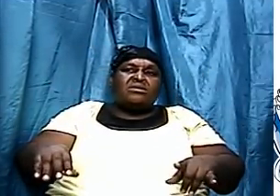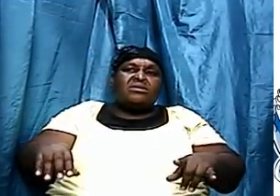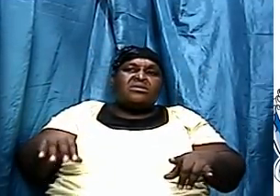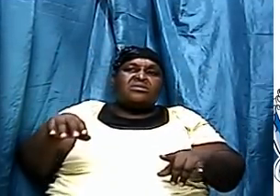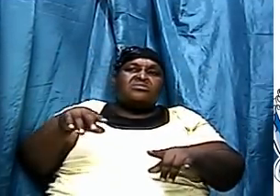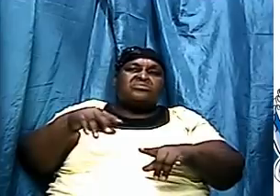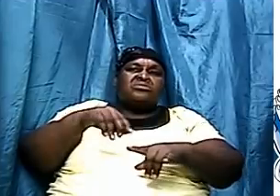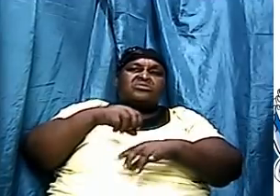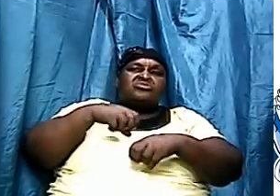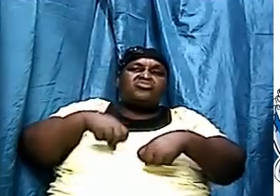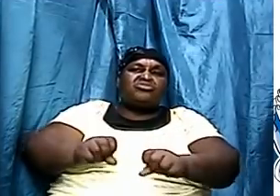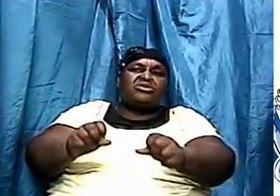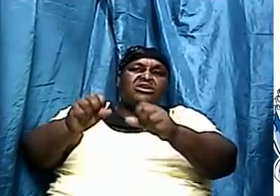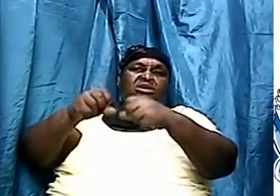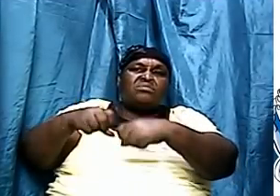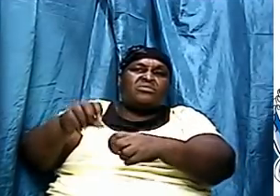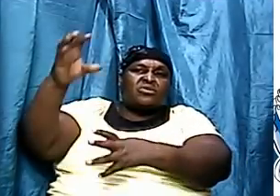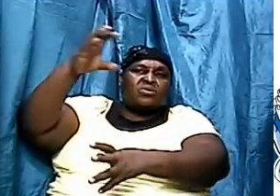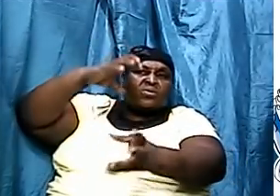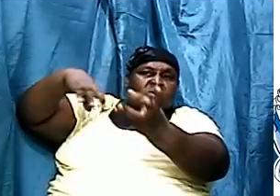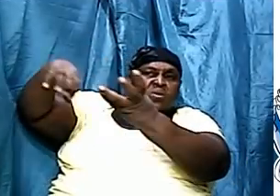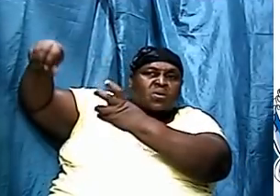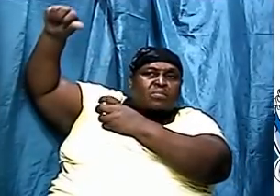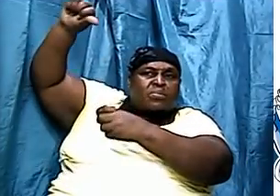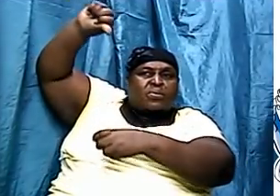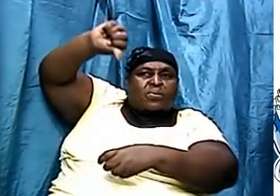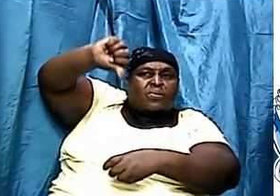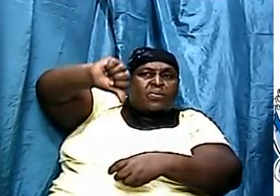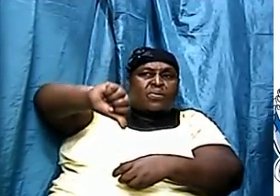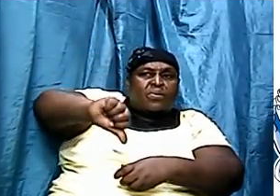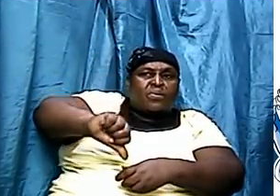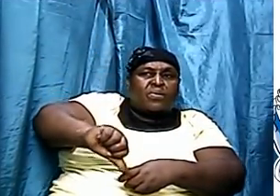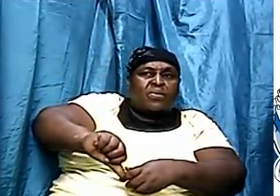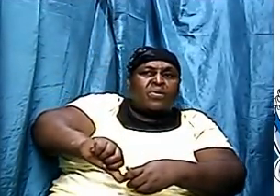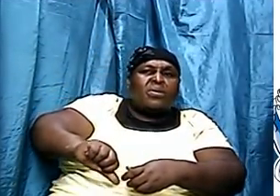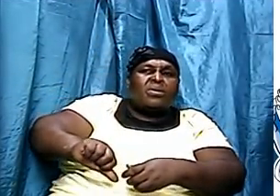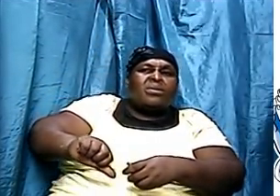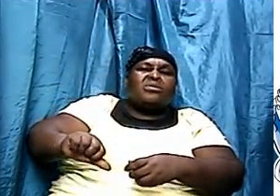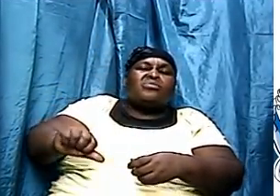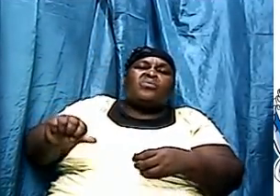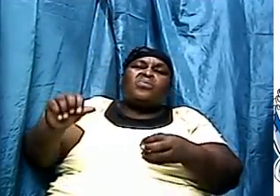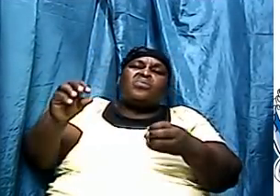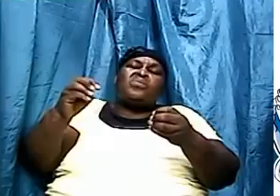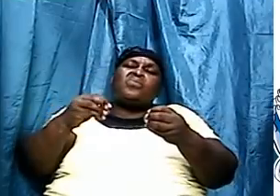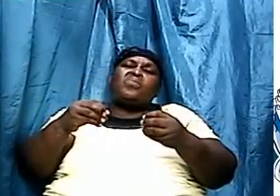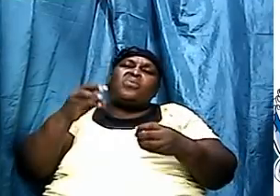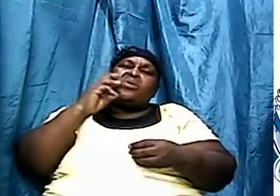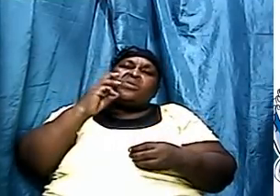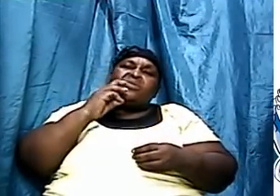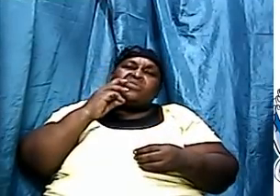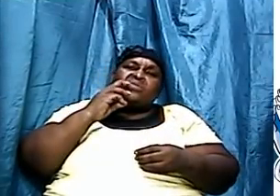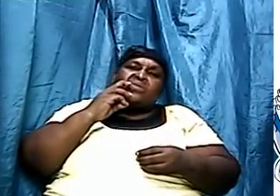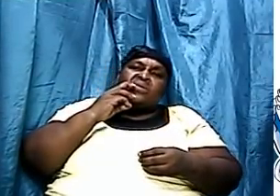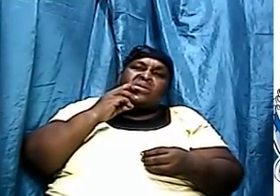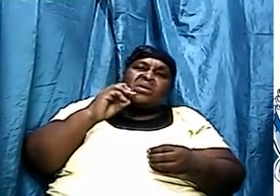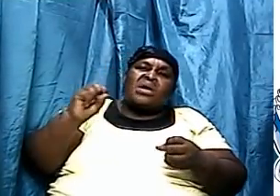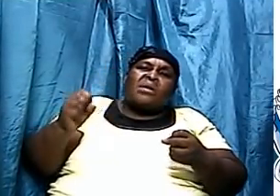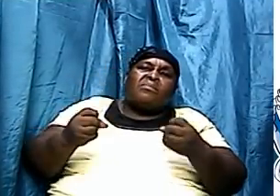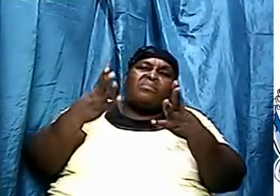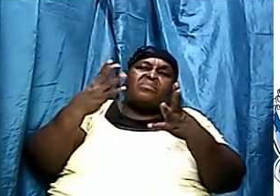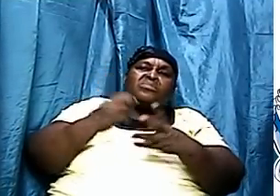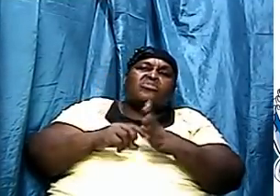pour down their moisture and abundance showers fall on mankind the man bring out the whole